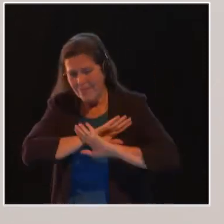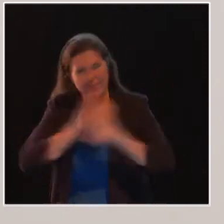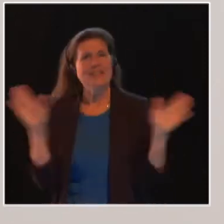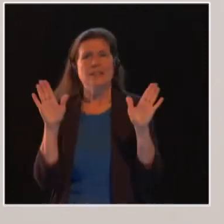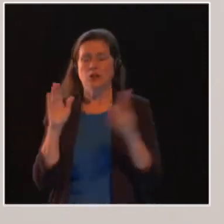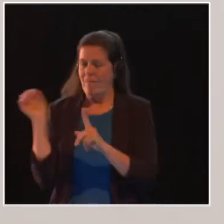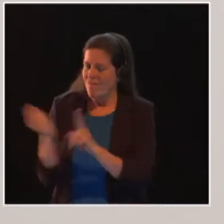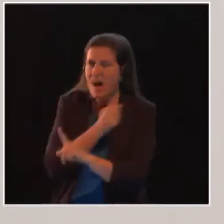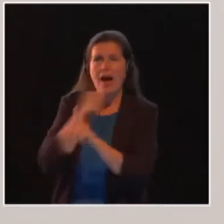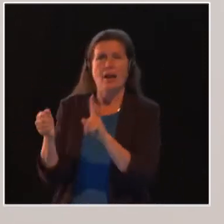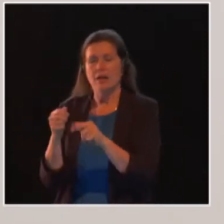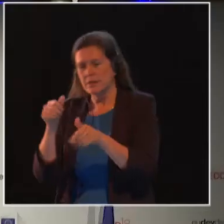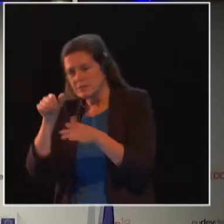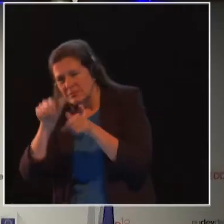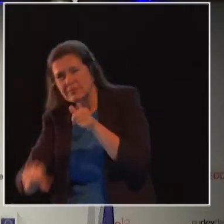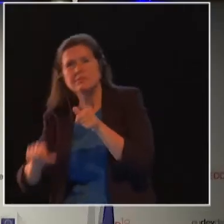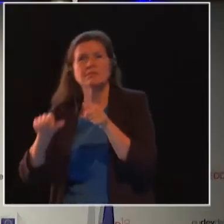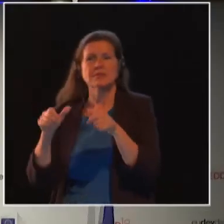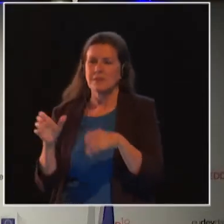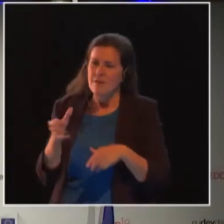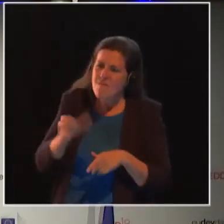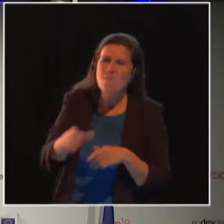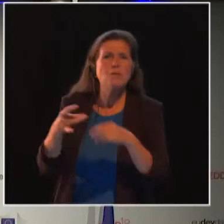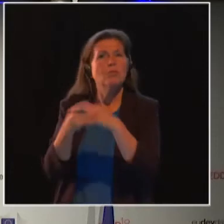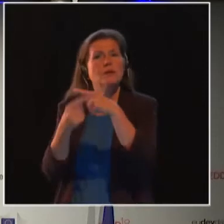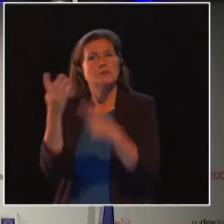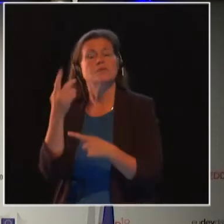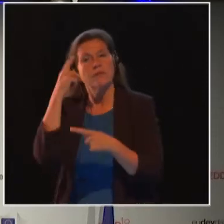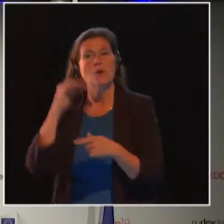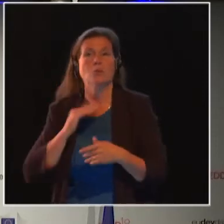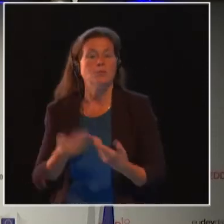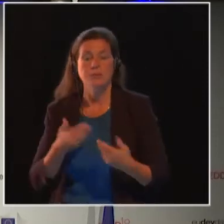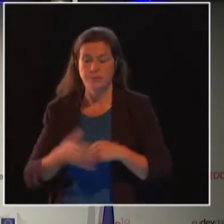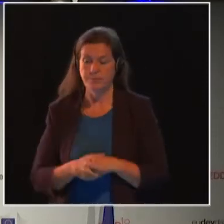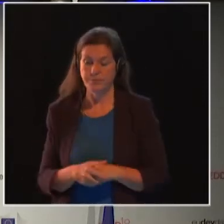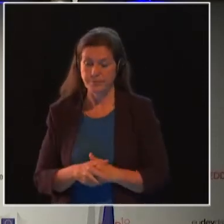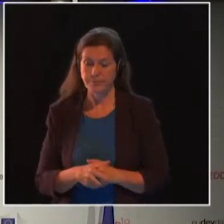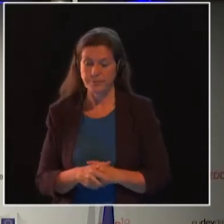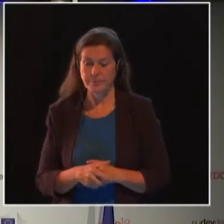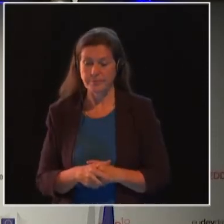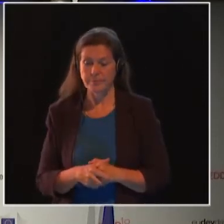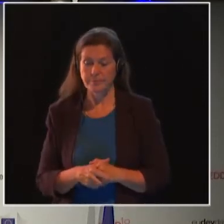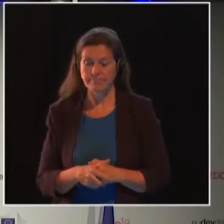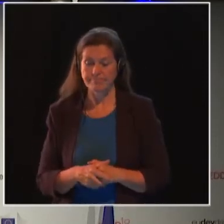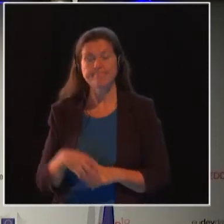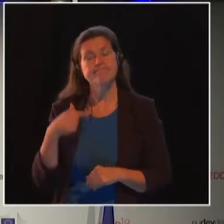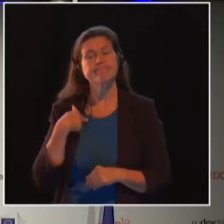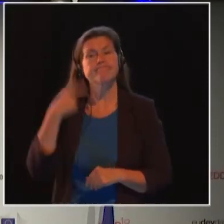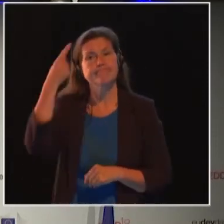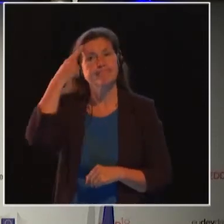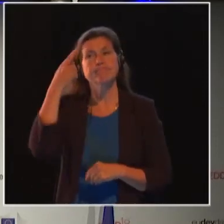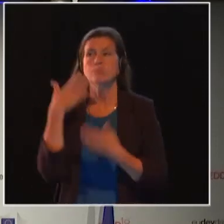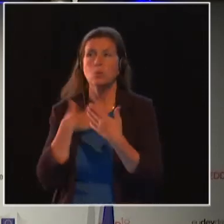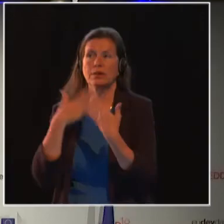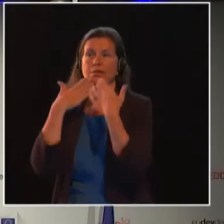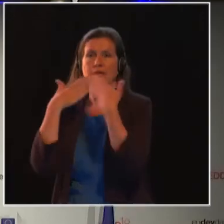it? Well, I think I first also want to start by thanking the European Union for this